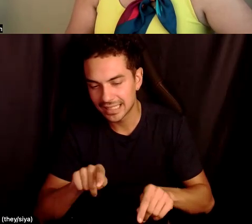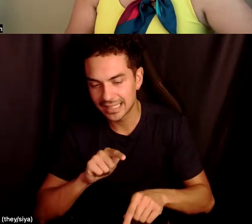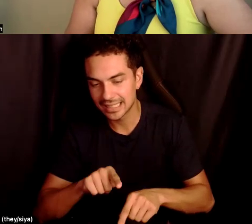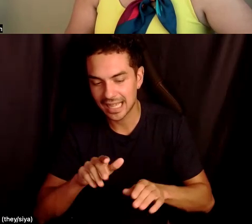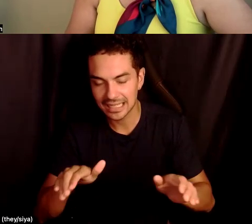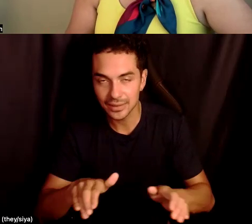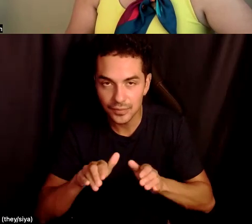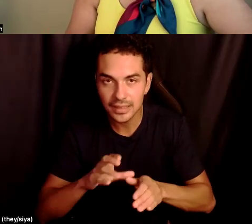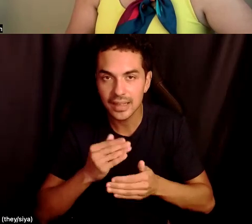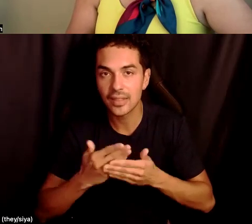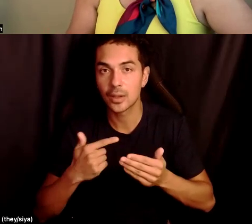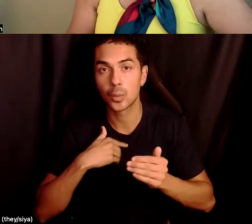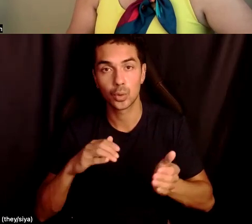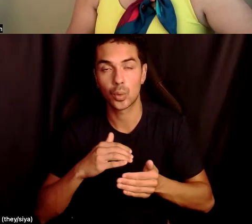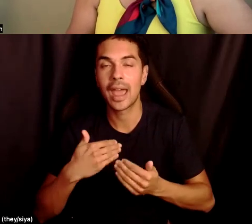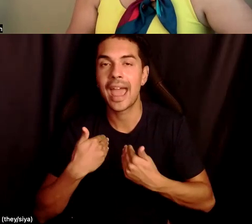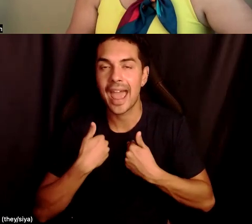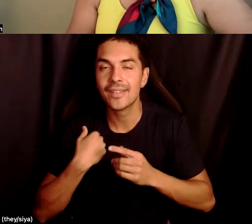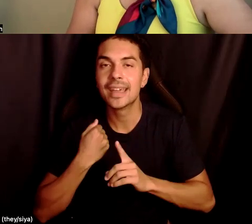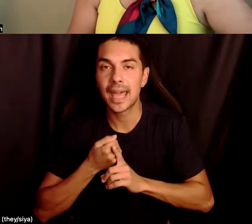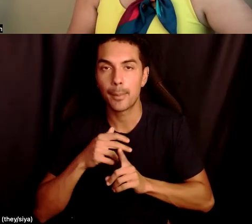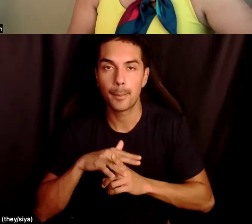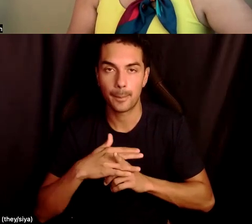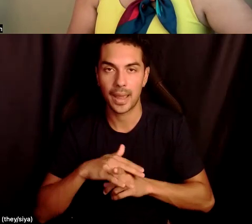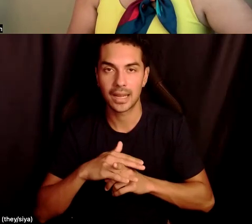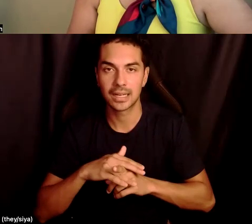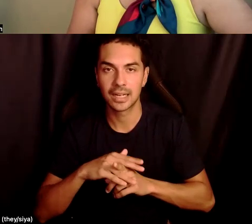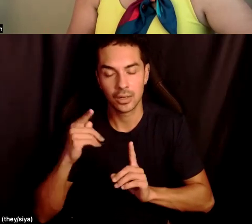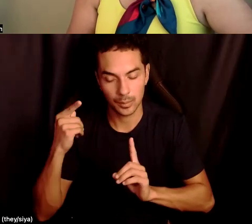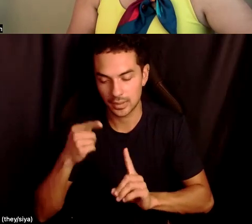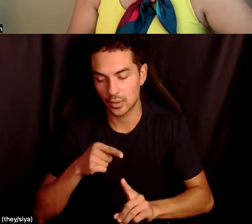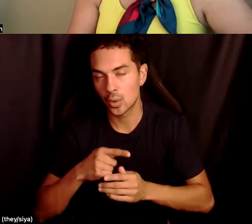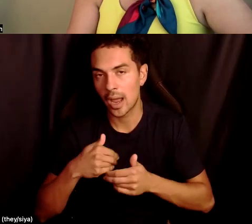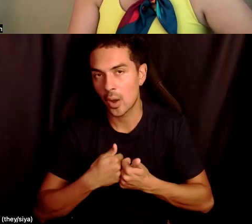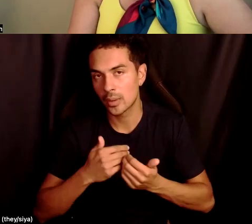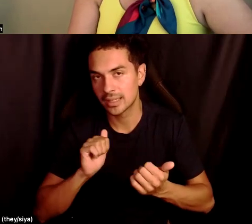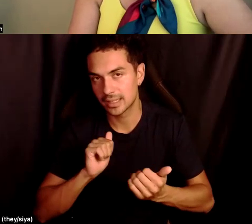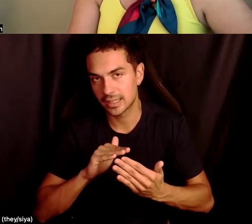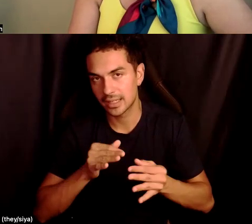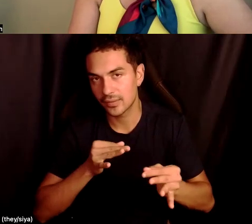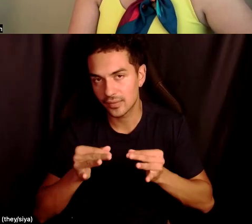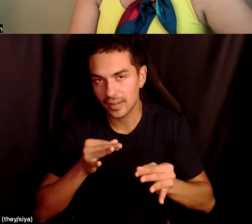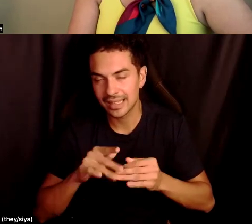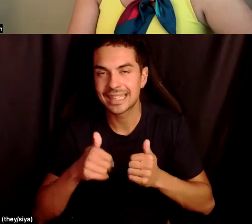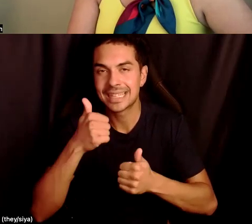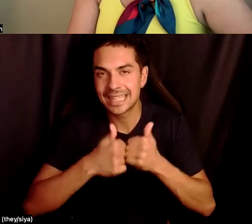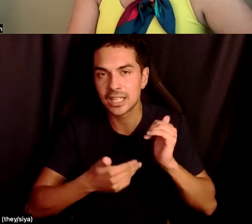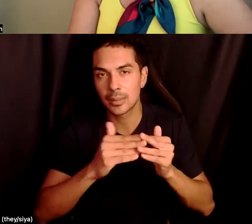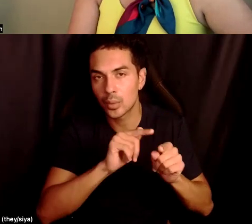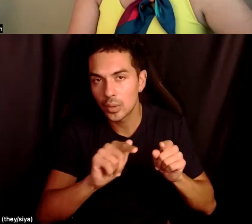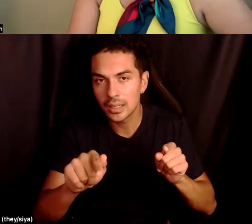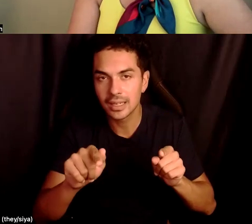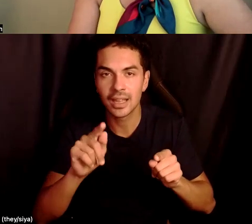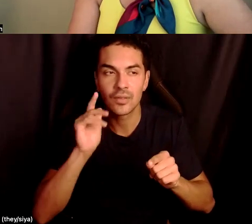activities and the things that we do have impact, it comes down to how it's being defined, right? And that's per each community, um,